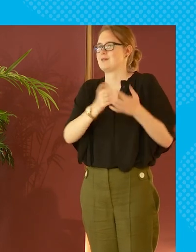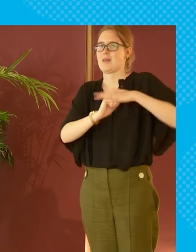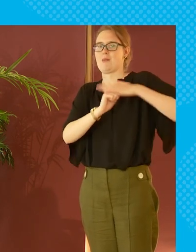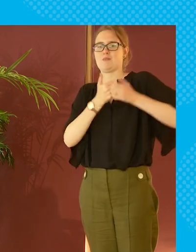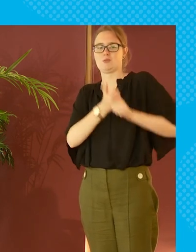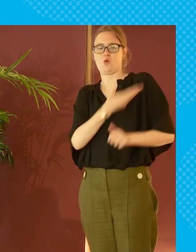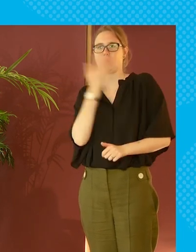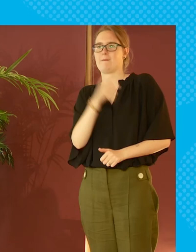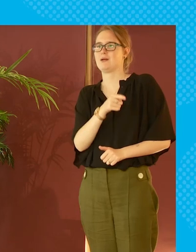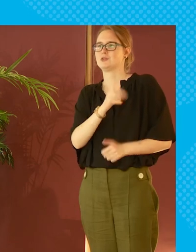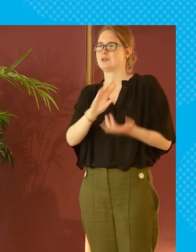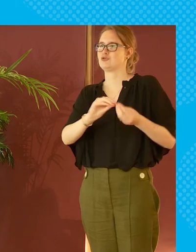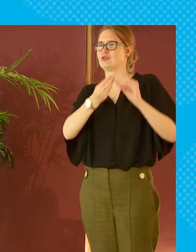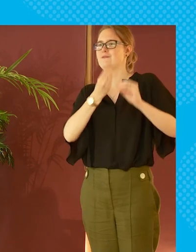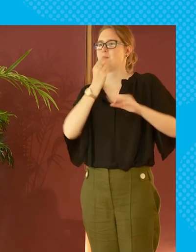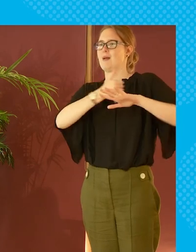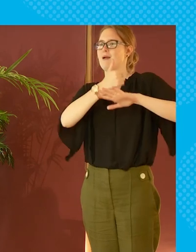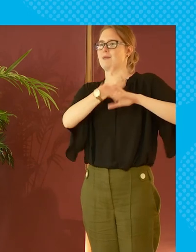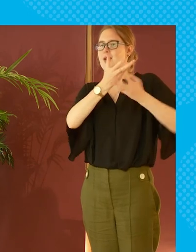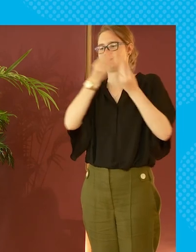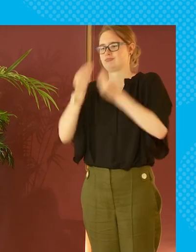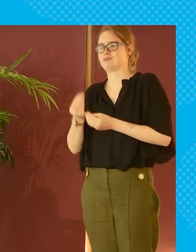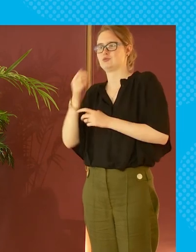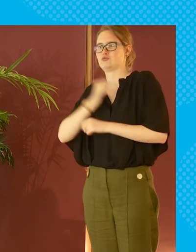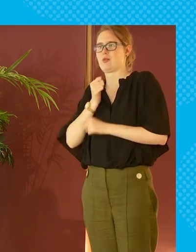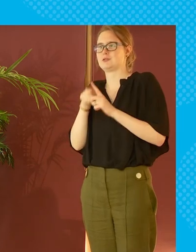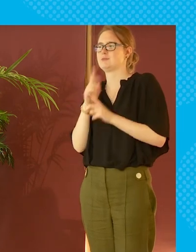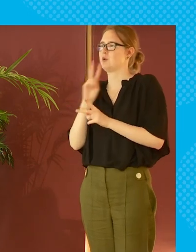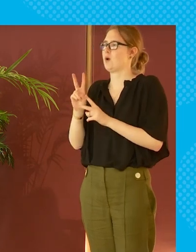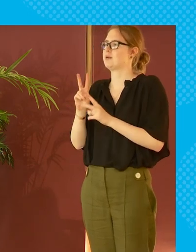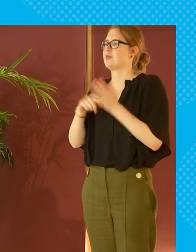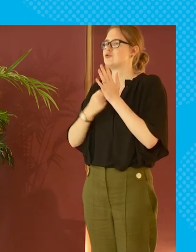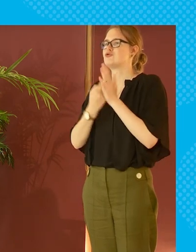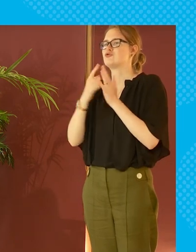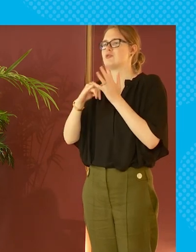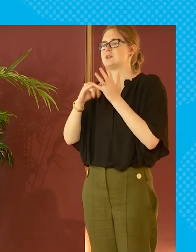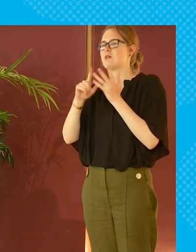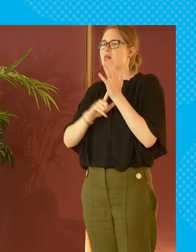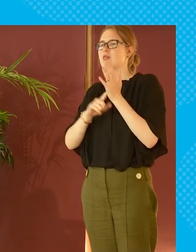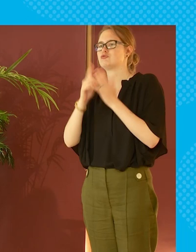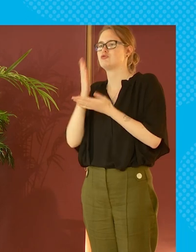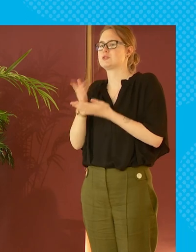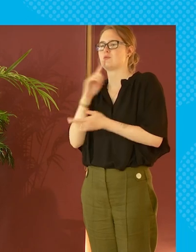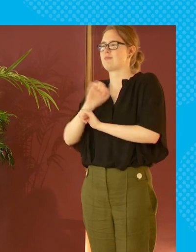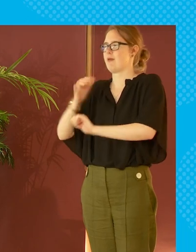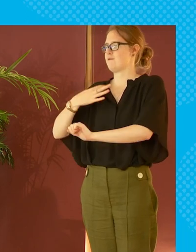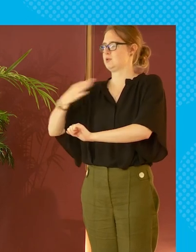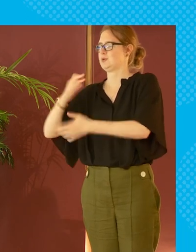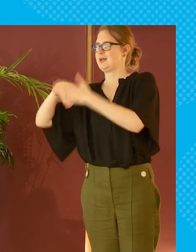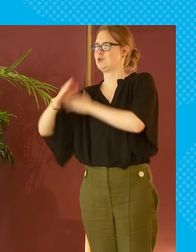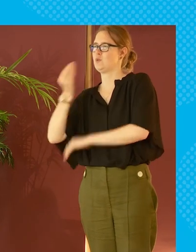of minimum support you speak to folk who work in brilliant organizations like the trussell trust a lot of their volunteers